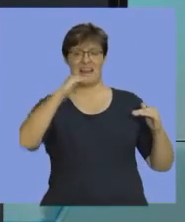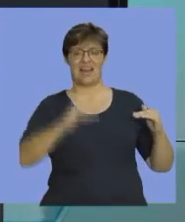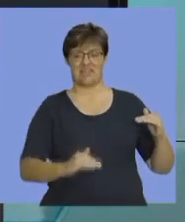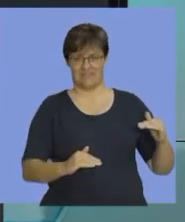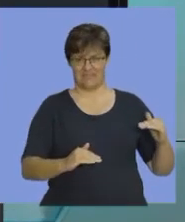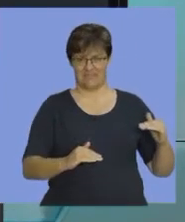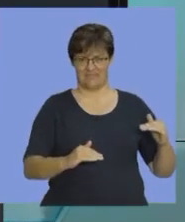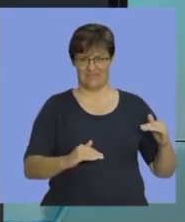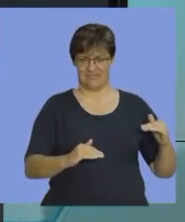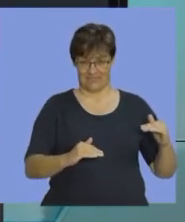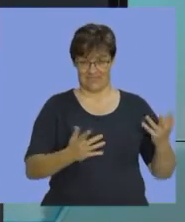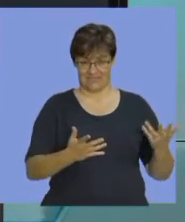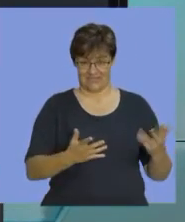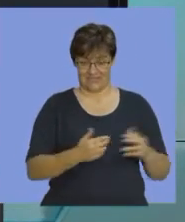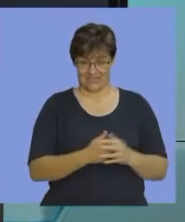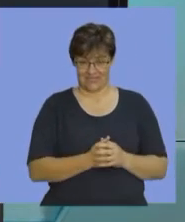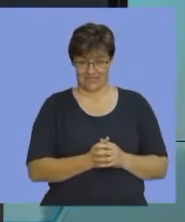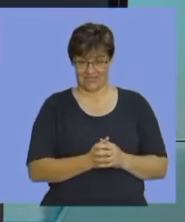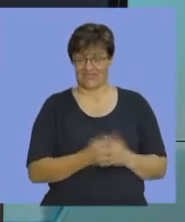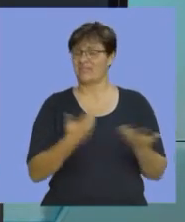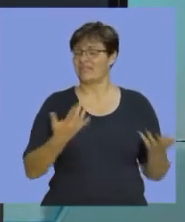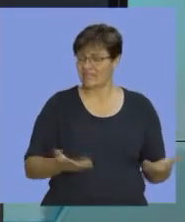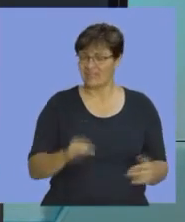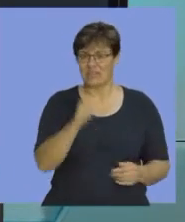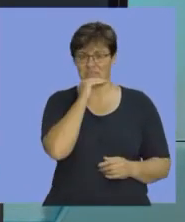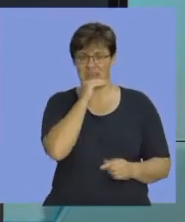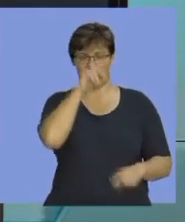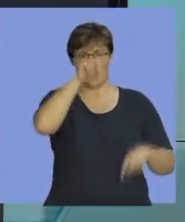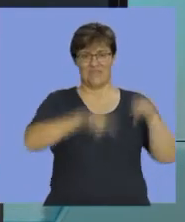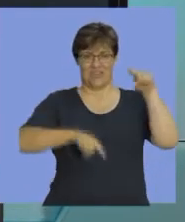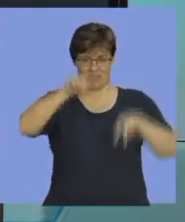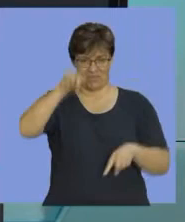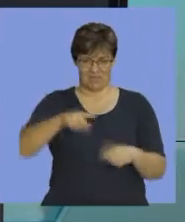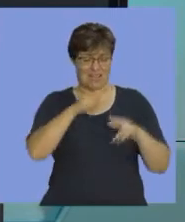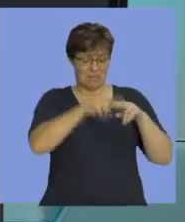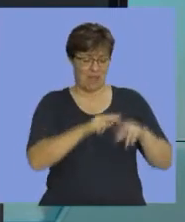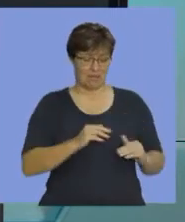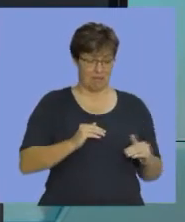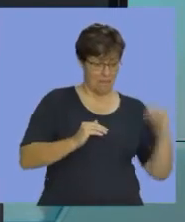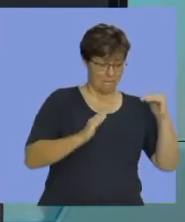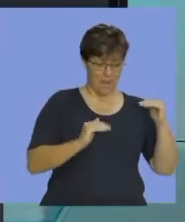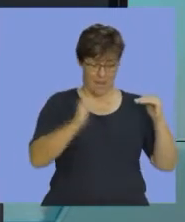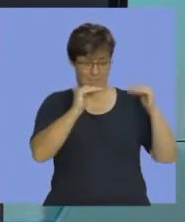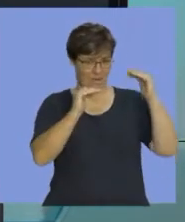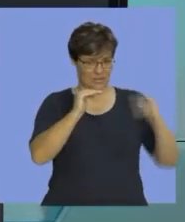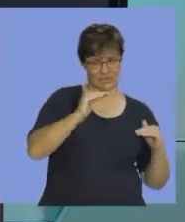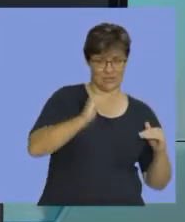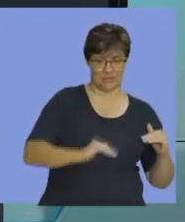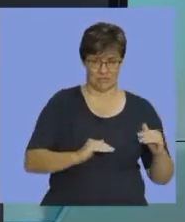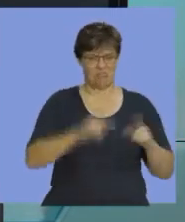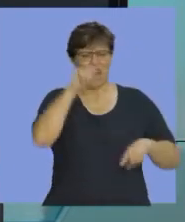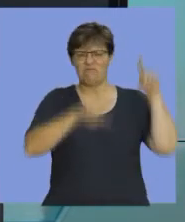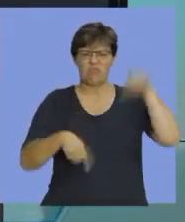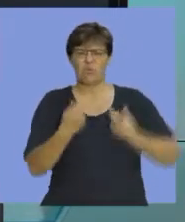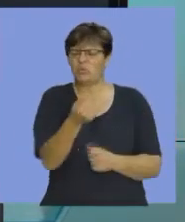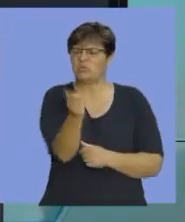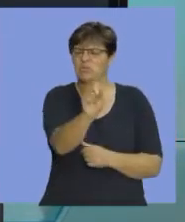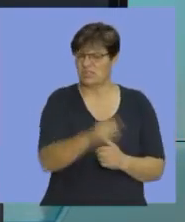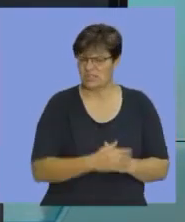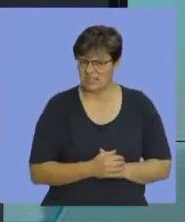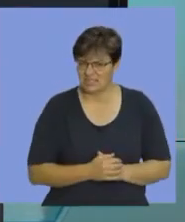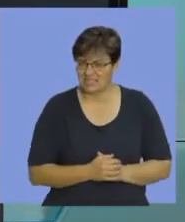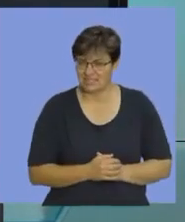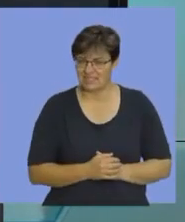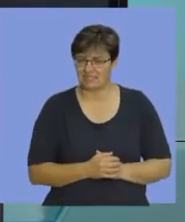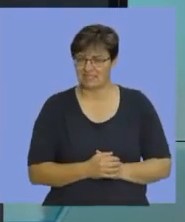the cost will also decrease. That's what we mean by variable cost. Now, what are your variable costs? What